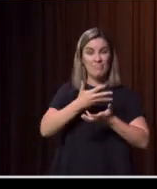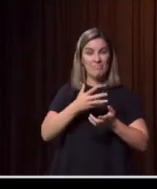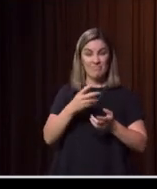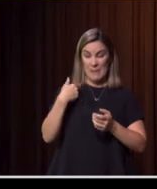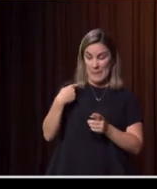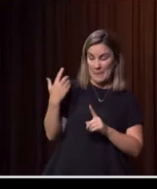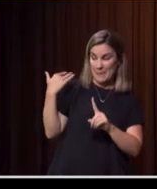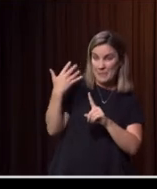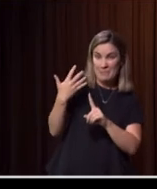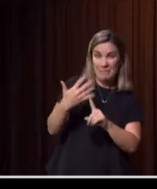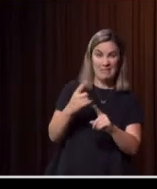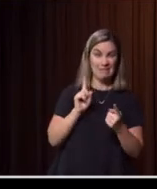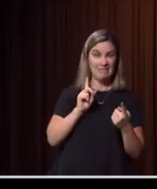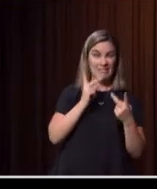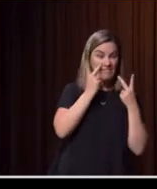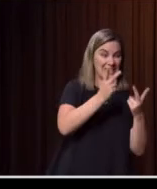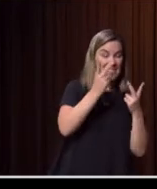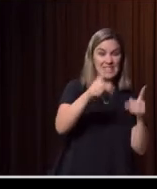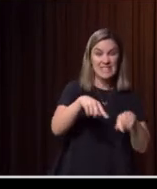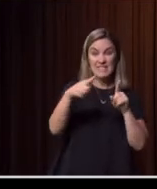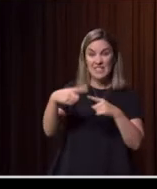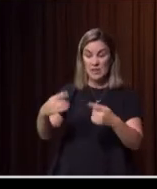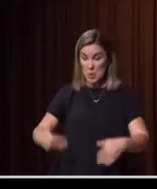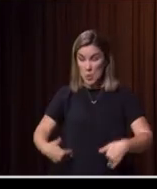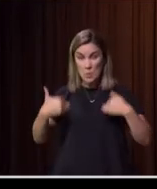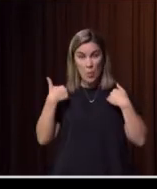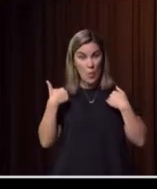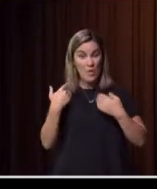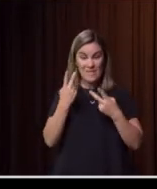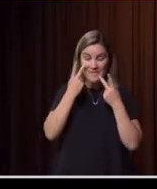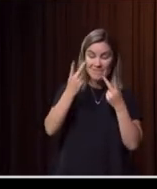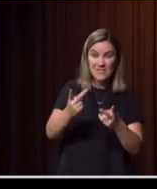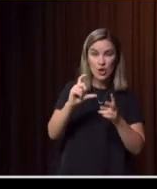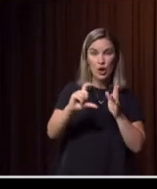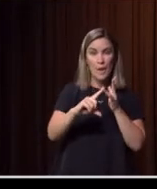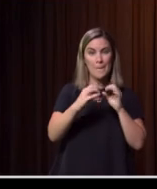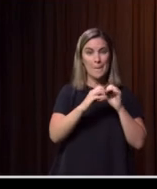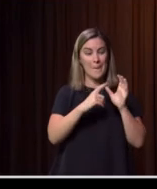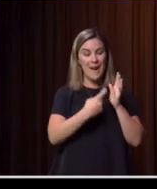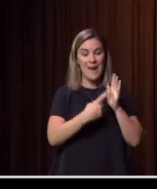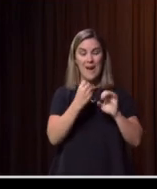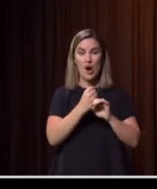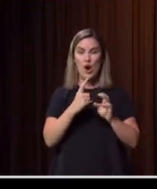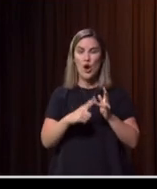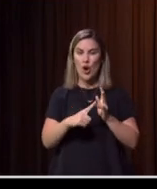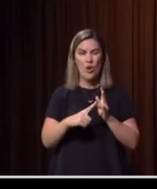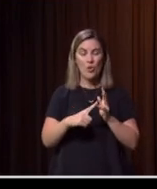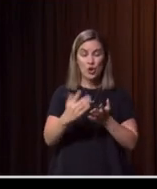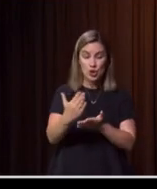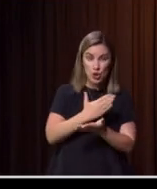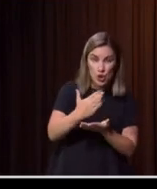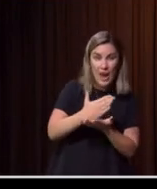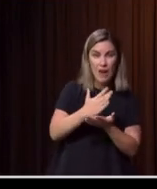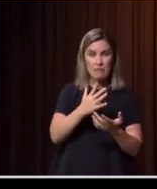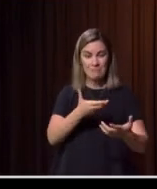with volunteers and the school group, talking with each other and sharing their thoughts and feelings really helps individuals, really